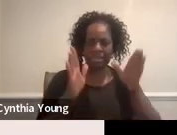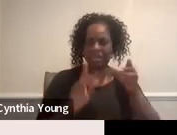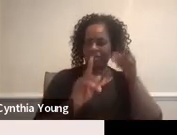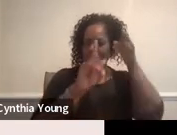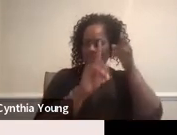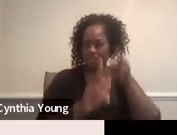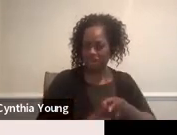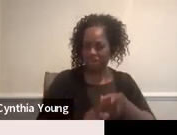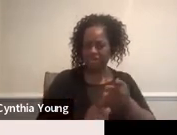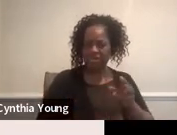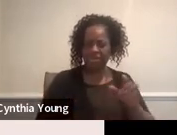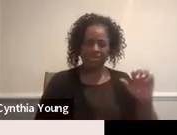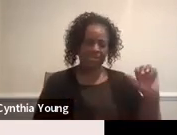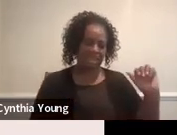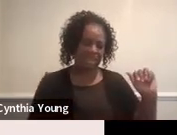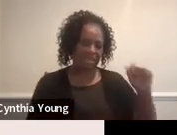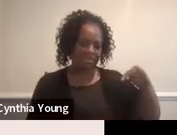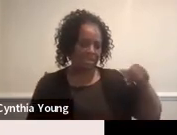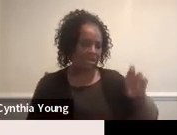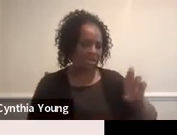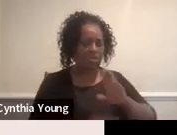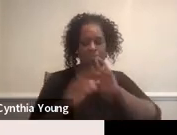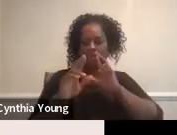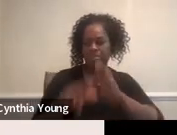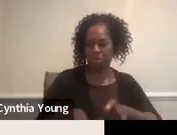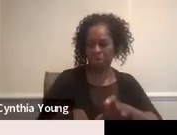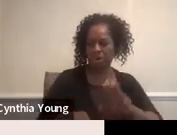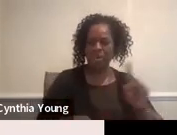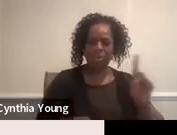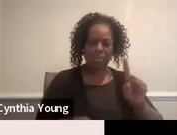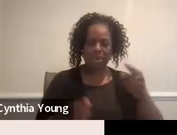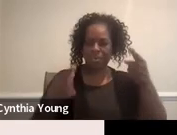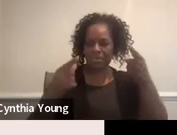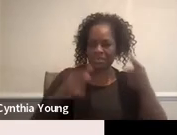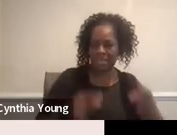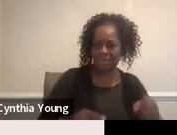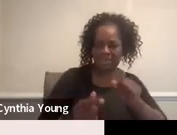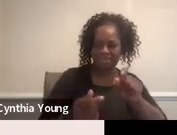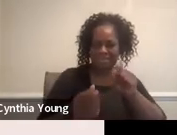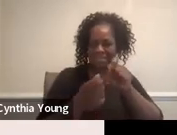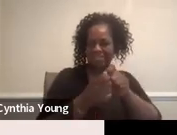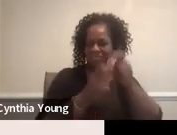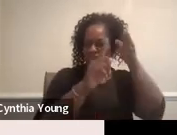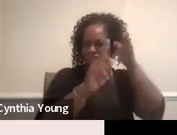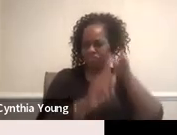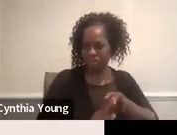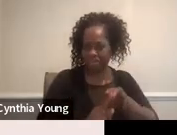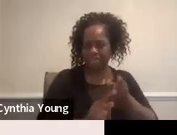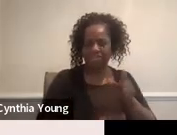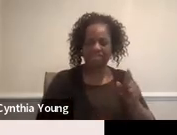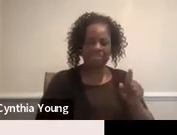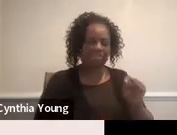APR kind reports on those, where we are in those targets. So these